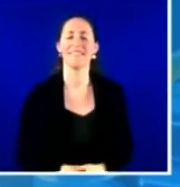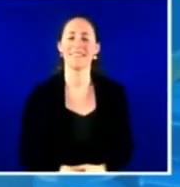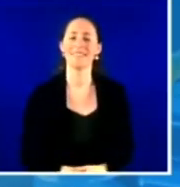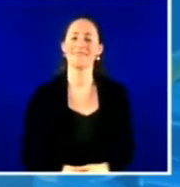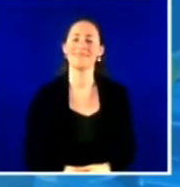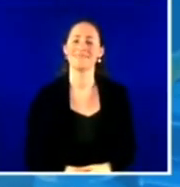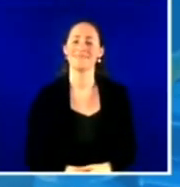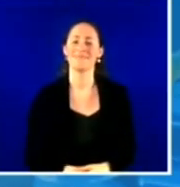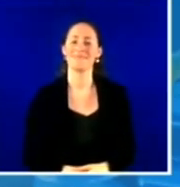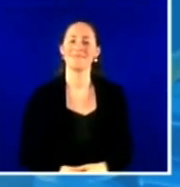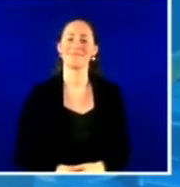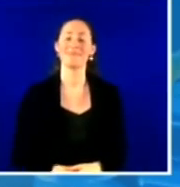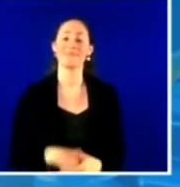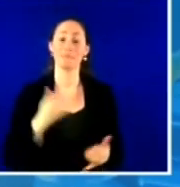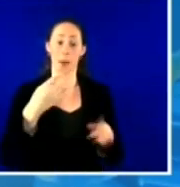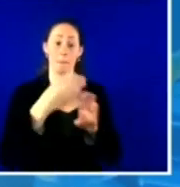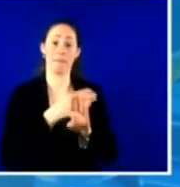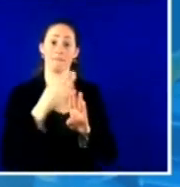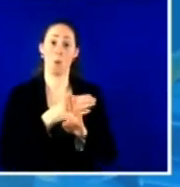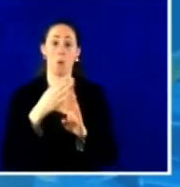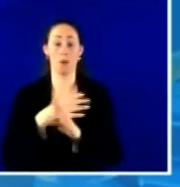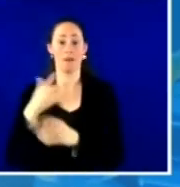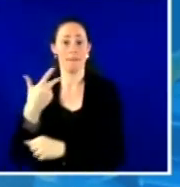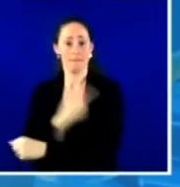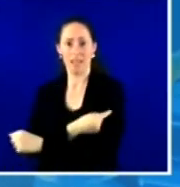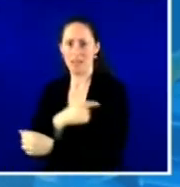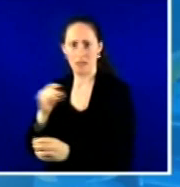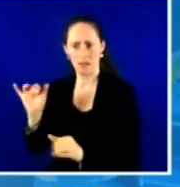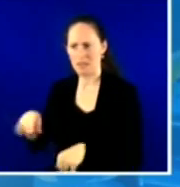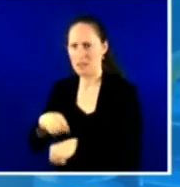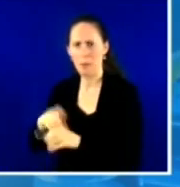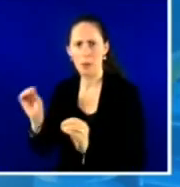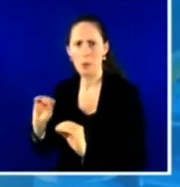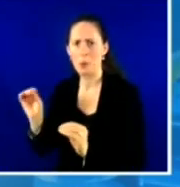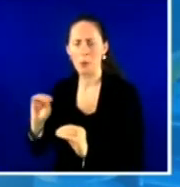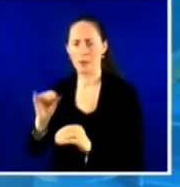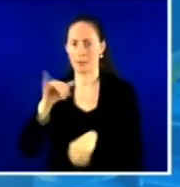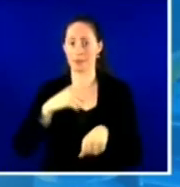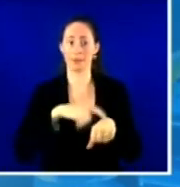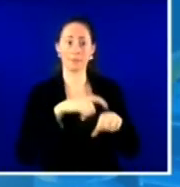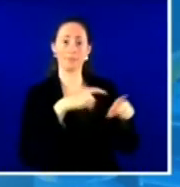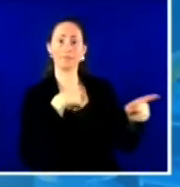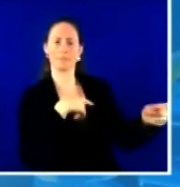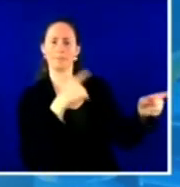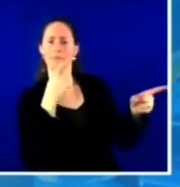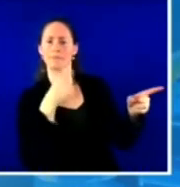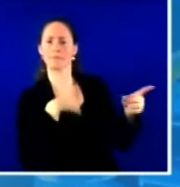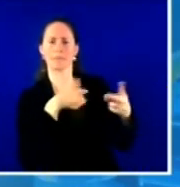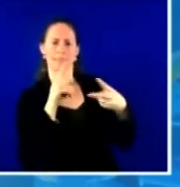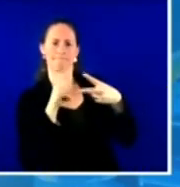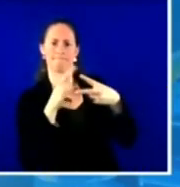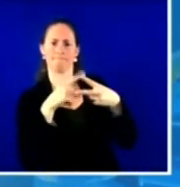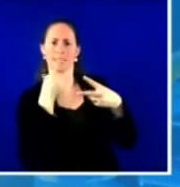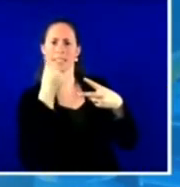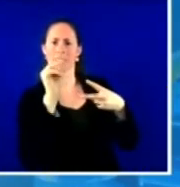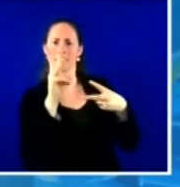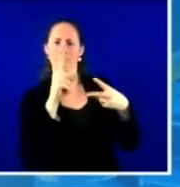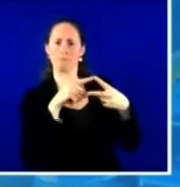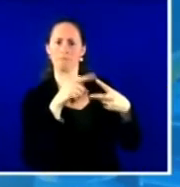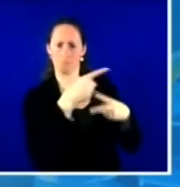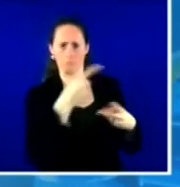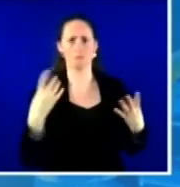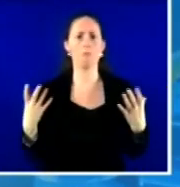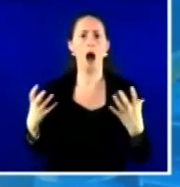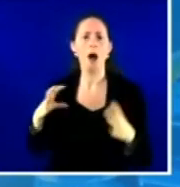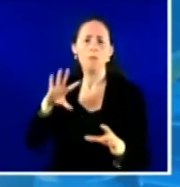to any of us. And my 16 year old said, you know, mom, are there any vaccine trials near us? I'd like to be in a vaccine trial. Um, and so that led to some,